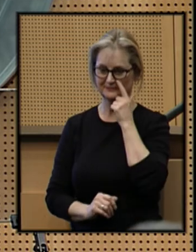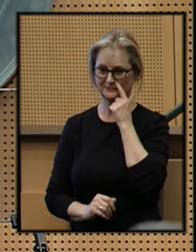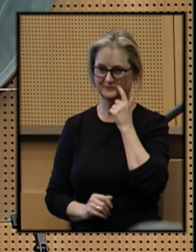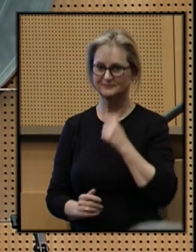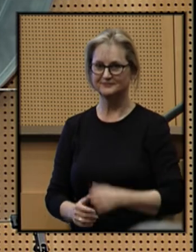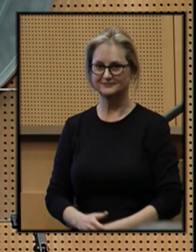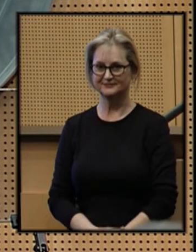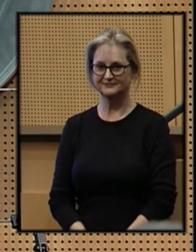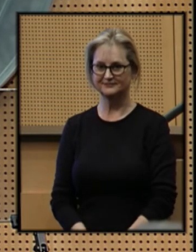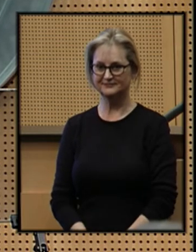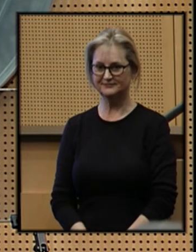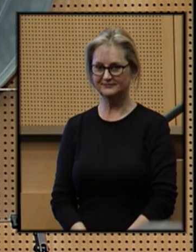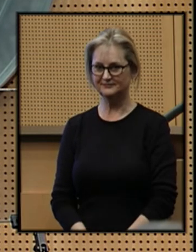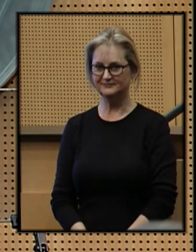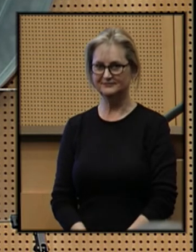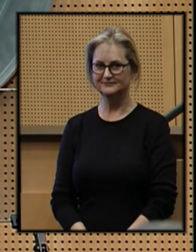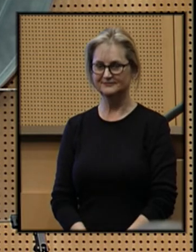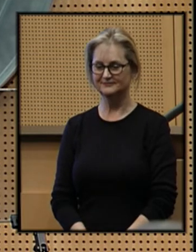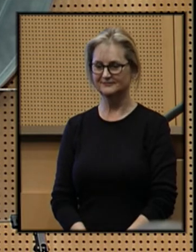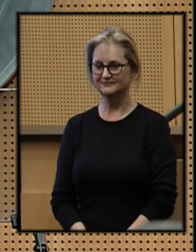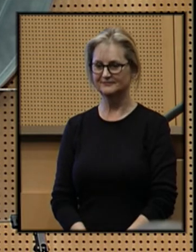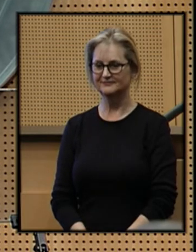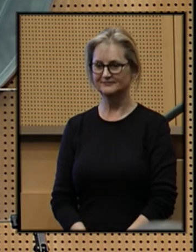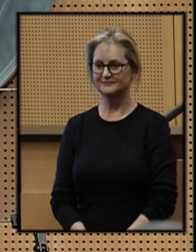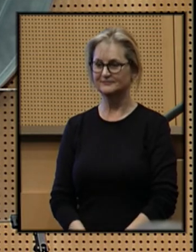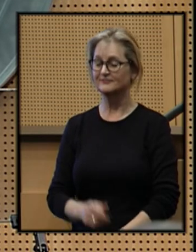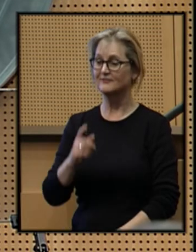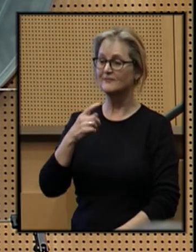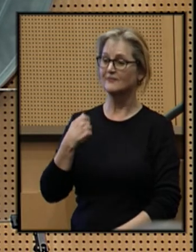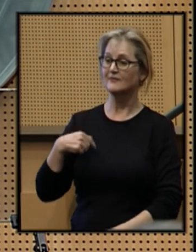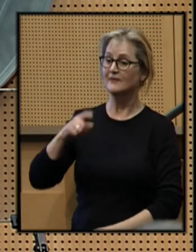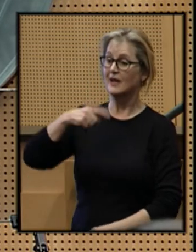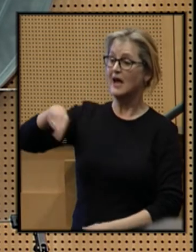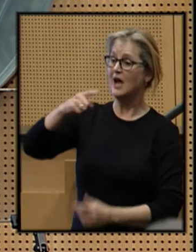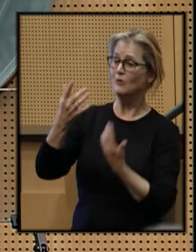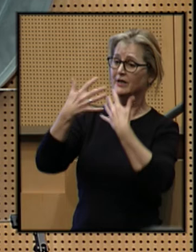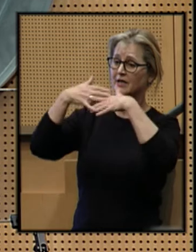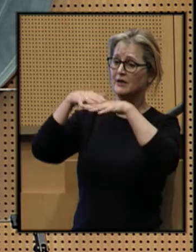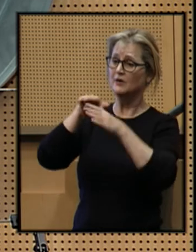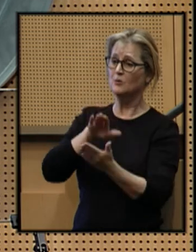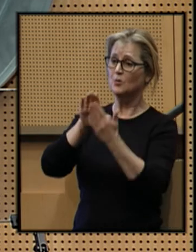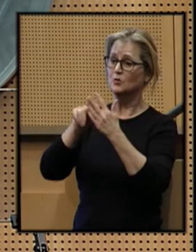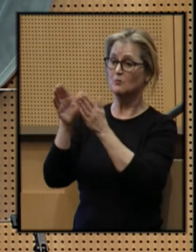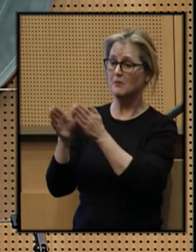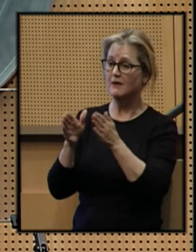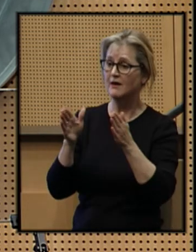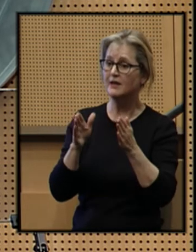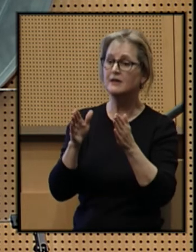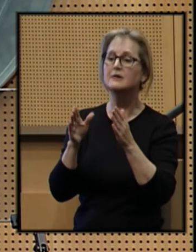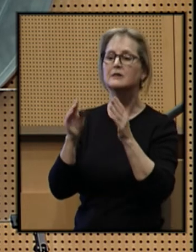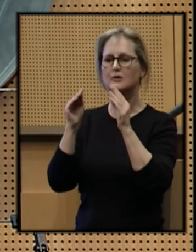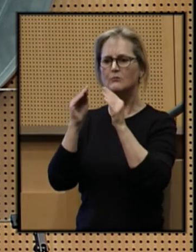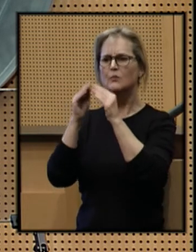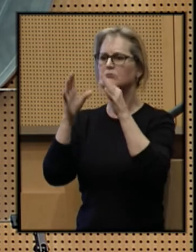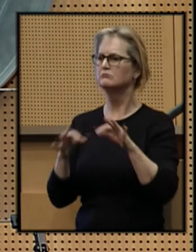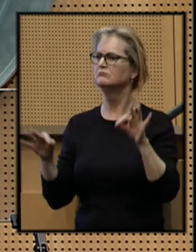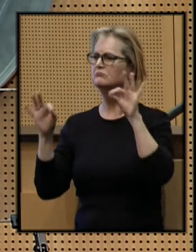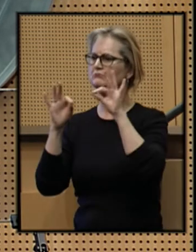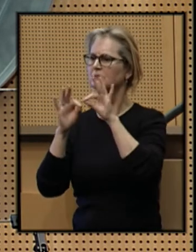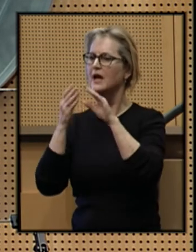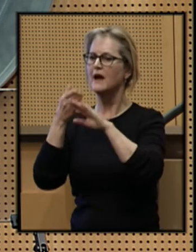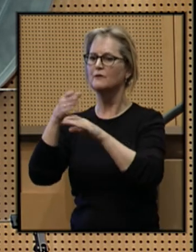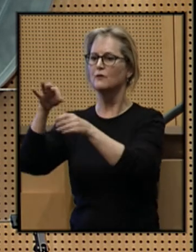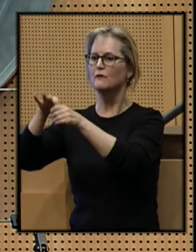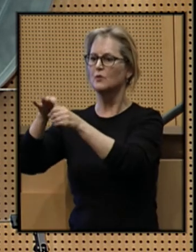Thank you. Our integrated approach to planning is even more essential after